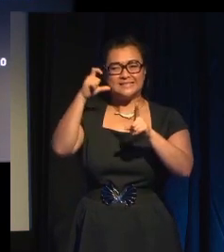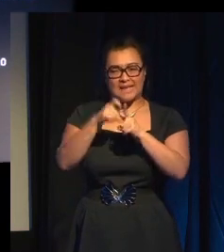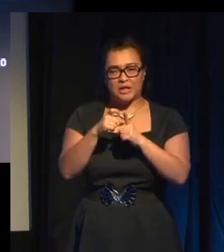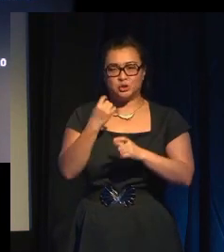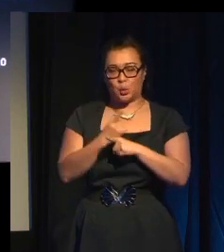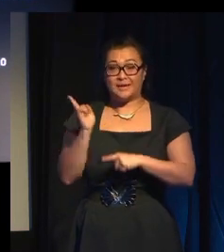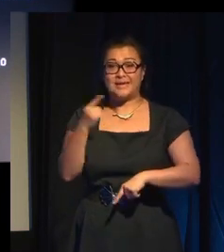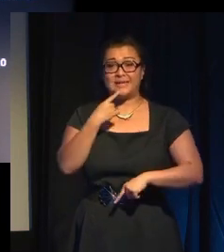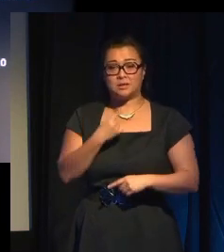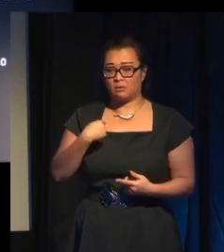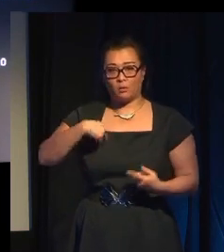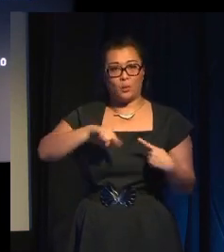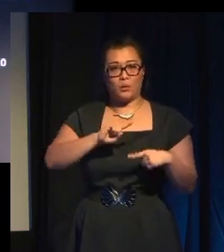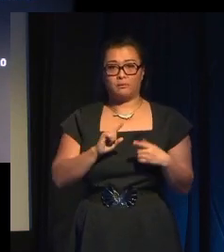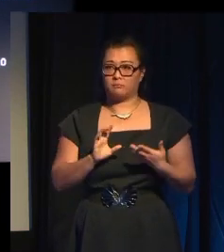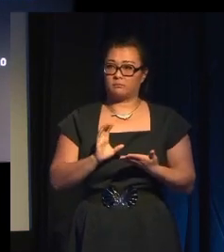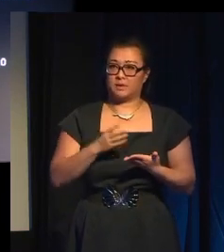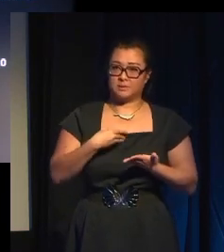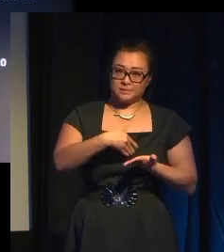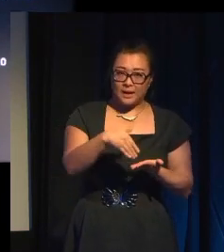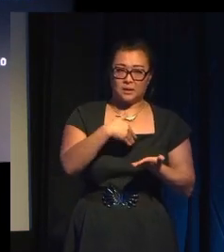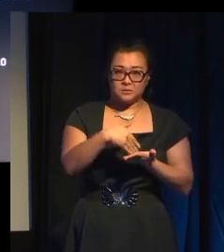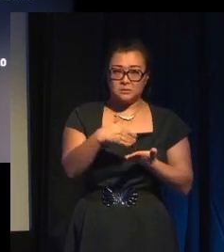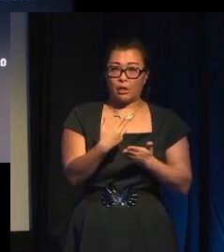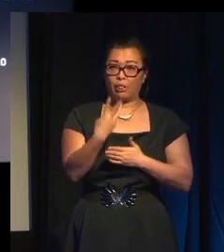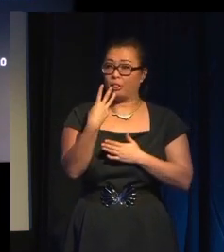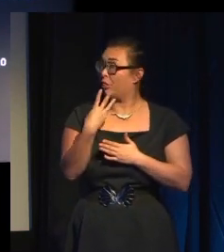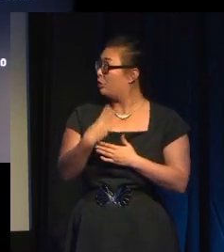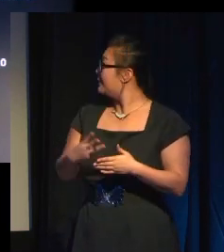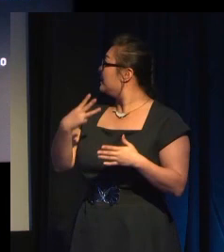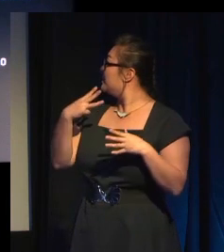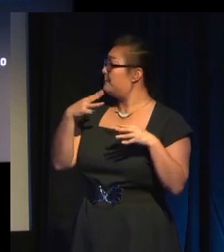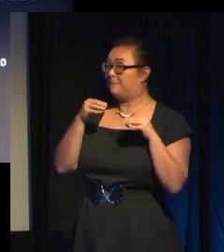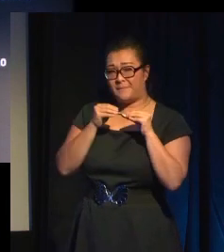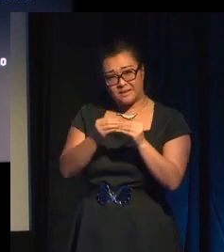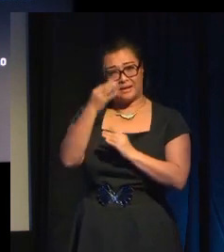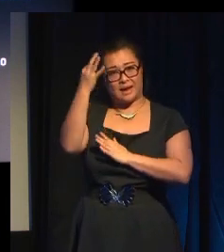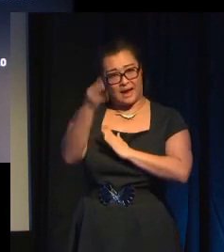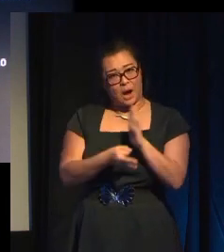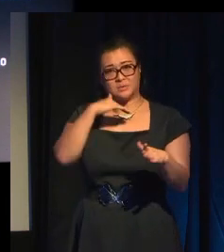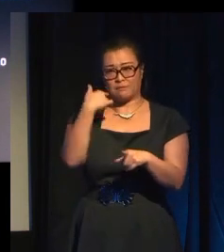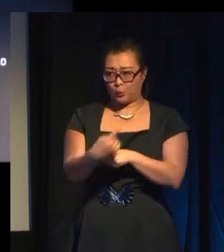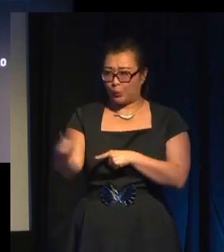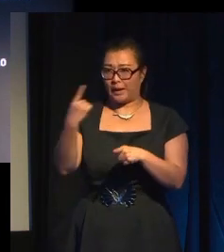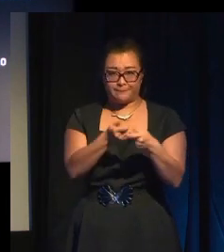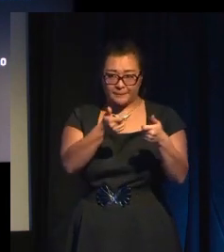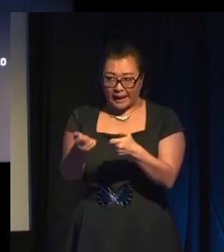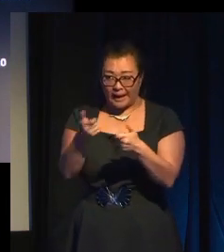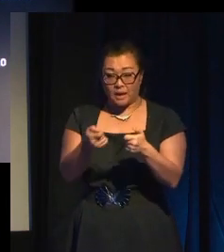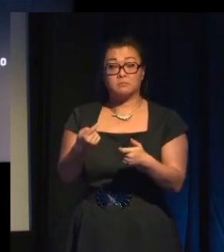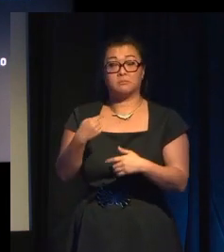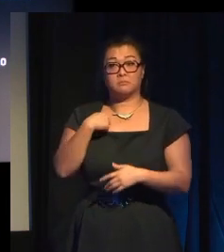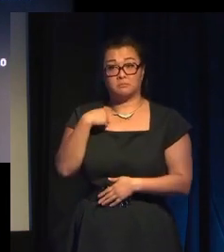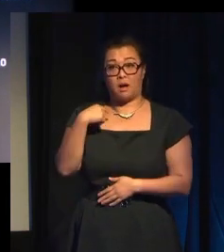3 billion... We invest 3 billion hours weekly playing online games. I believe that if we want to survive